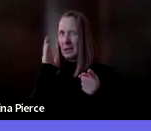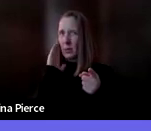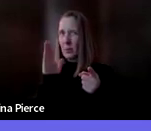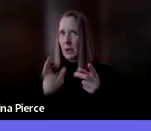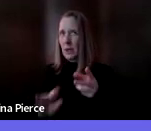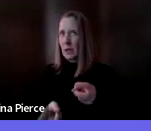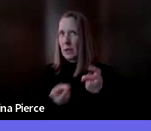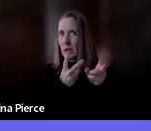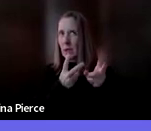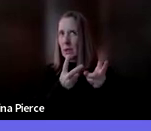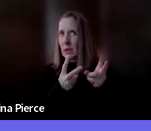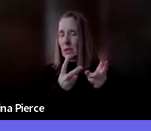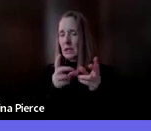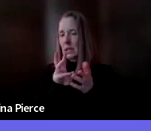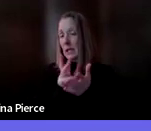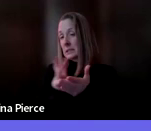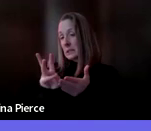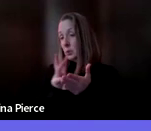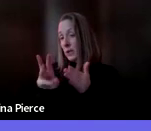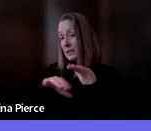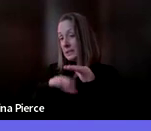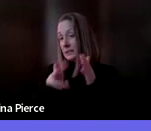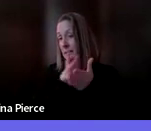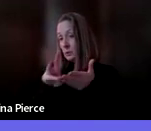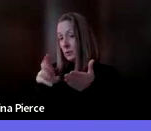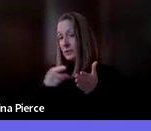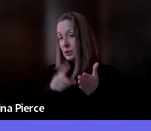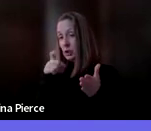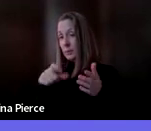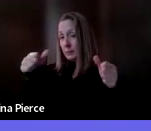be able to have that video also. So lots of great information that's out there.